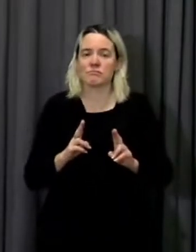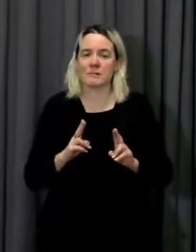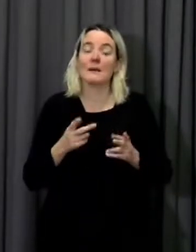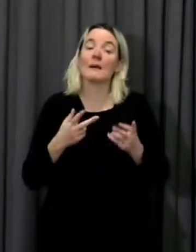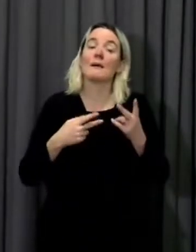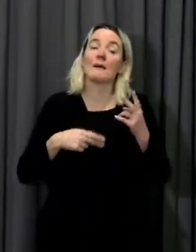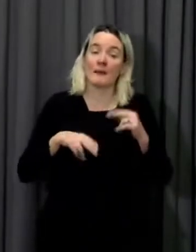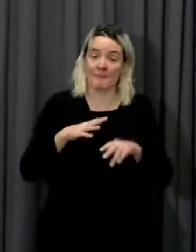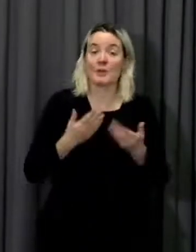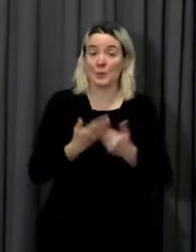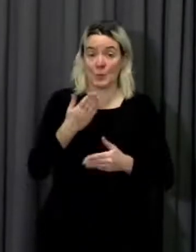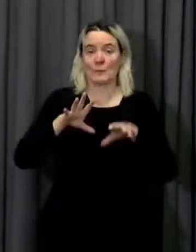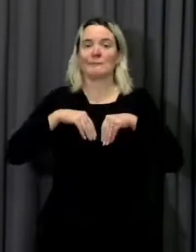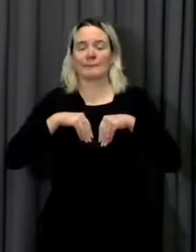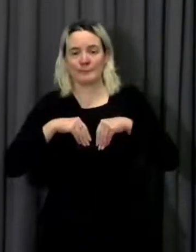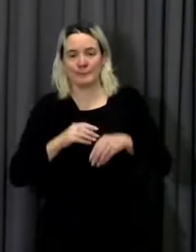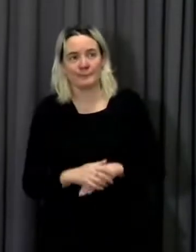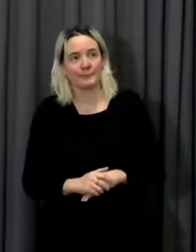to these new variants.